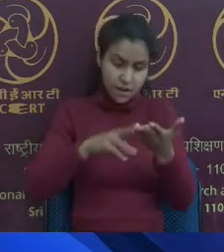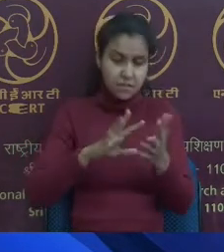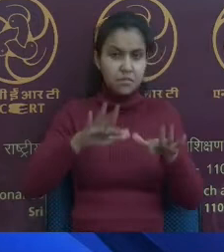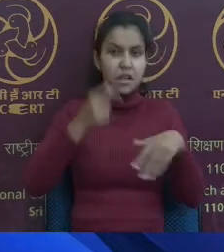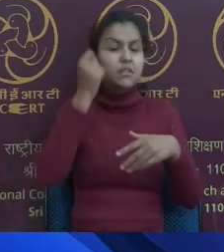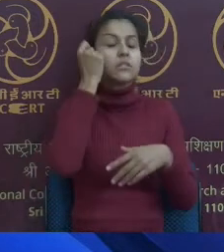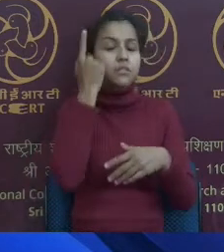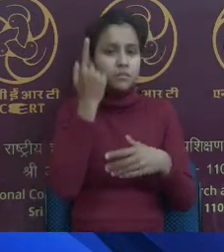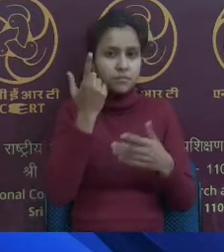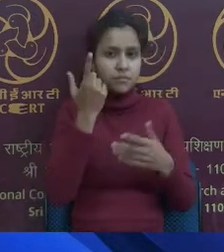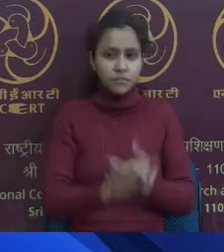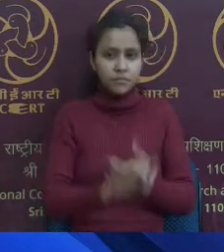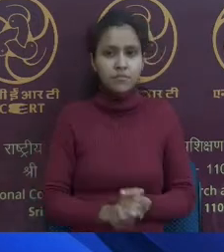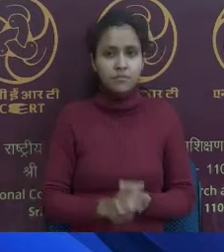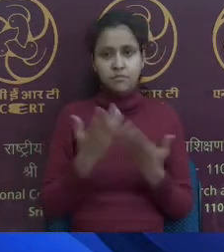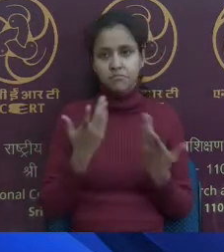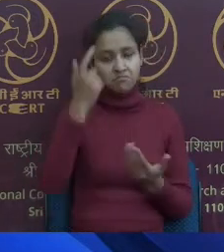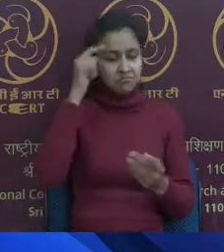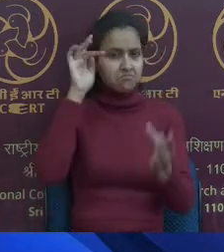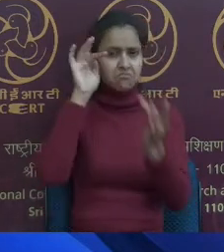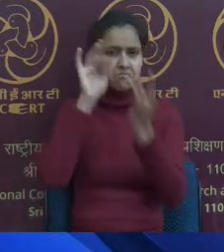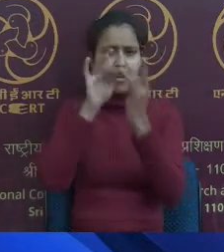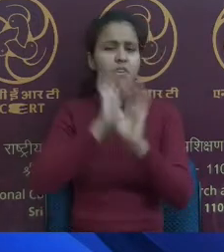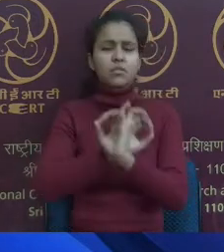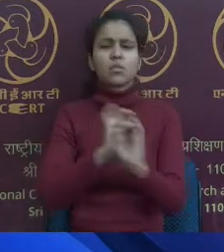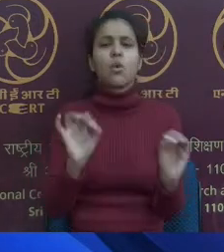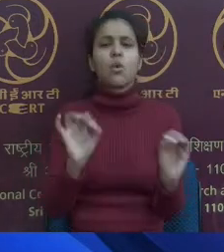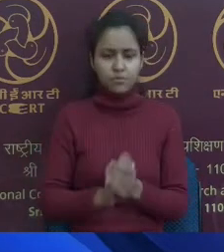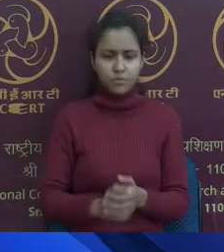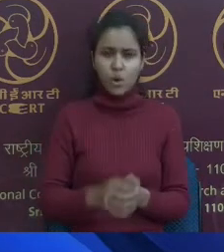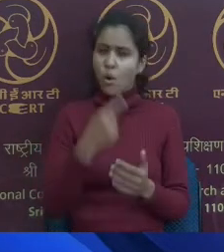they are perfect. Only the reading, writing and